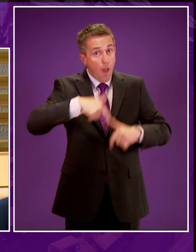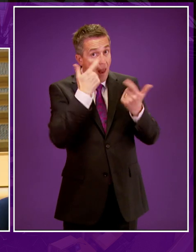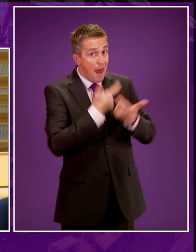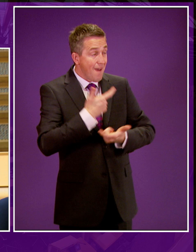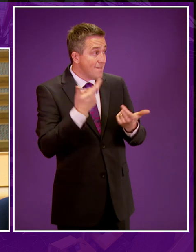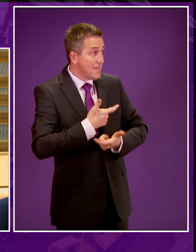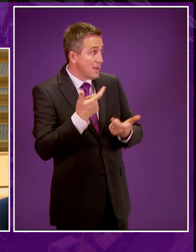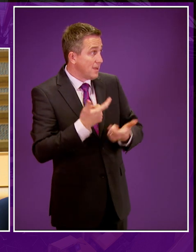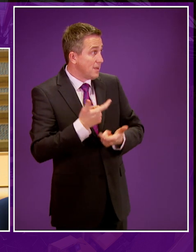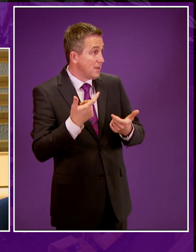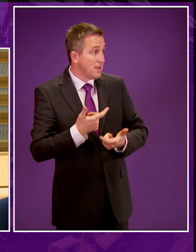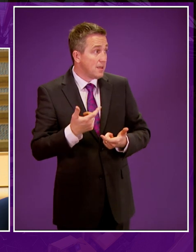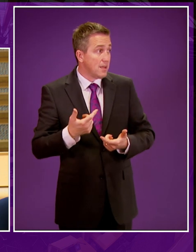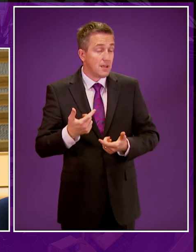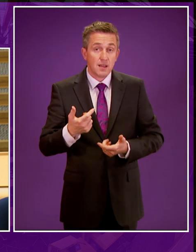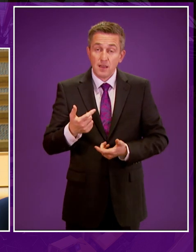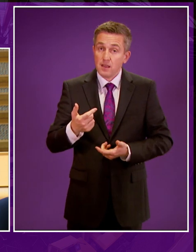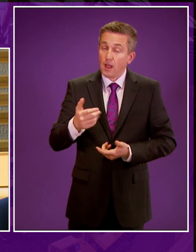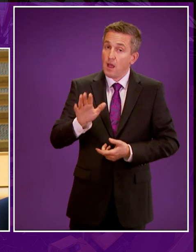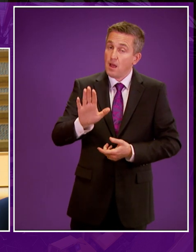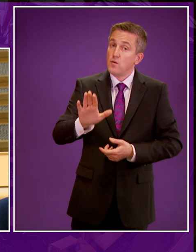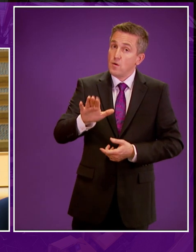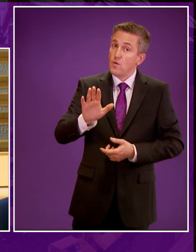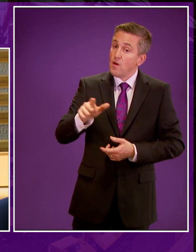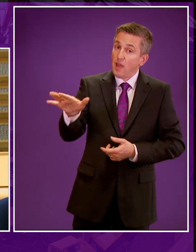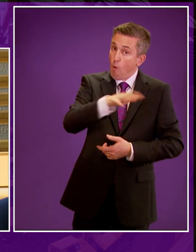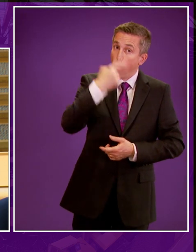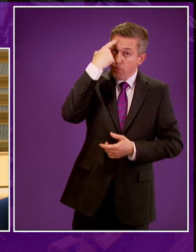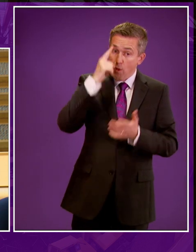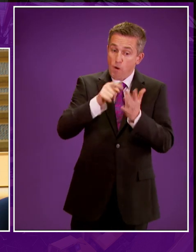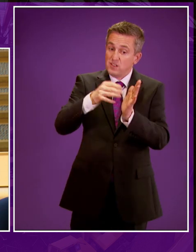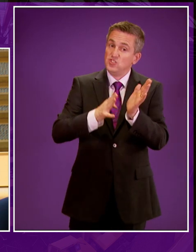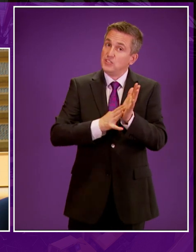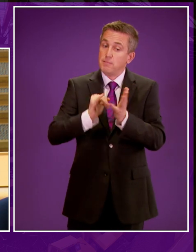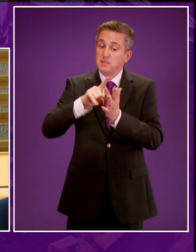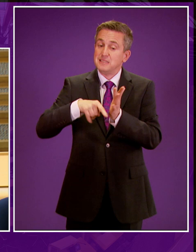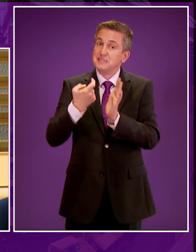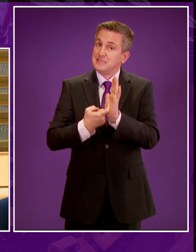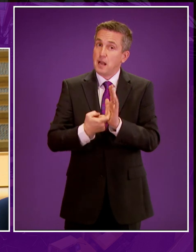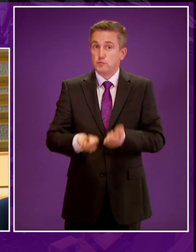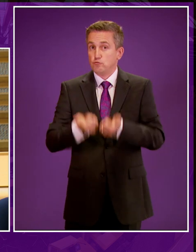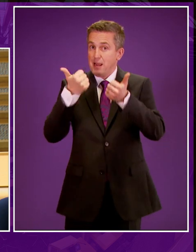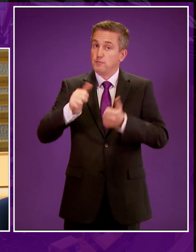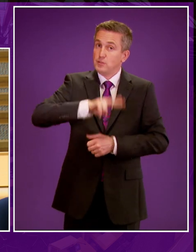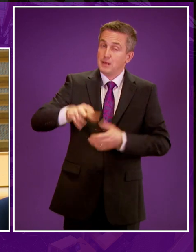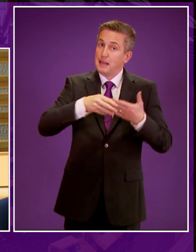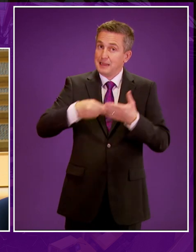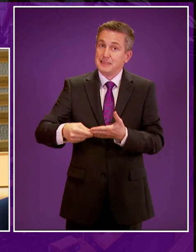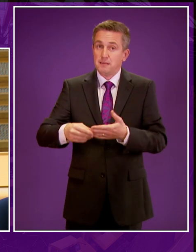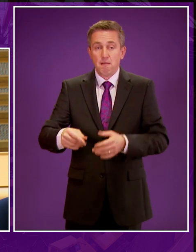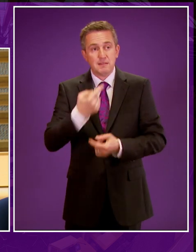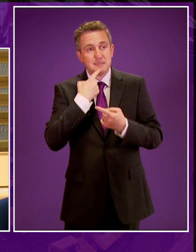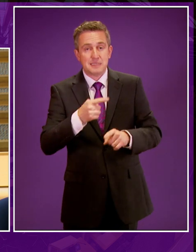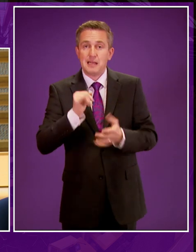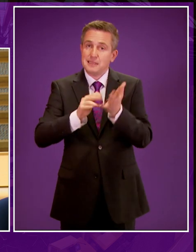now. Mr. Fraser, you must come to a close. will remember when they all thought Jim Sillars was the bee's knees when he was your deputy leader. He's told them